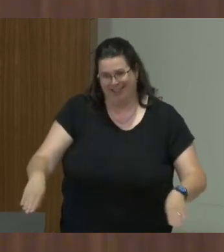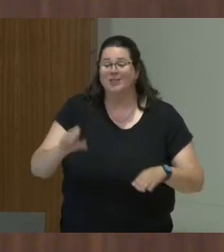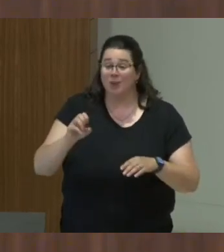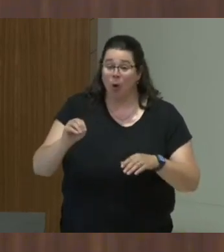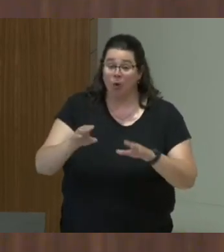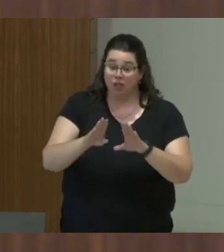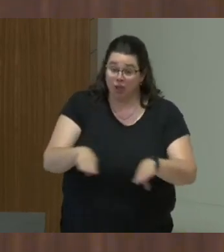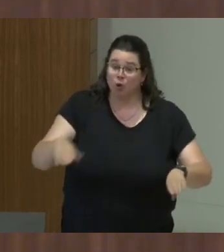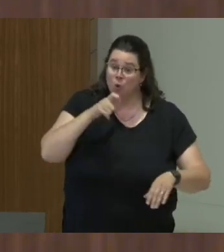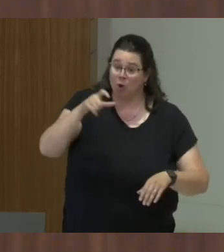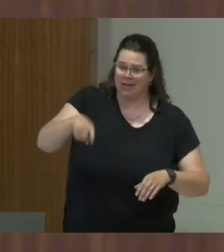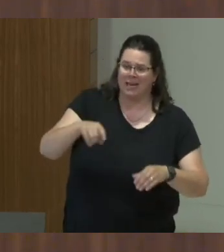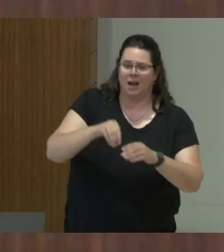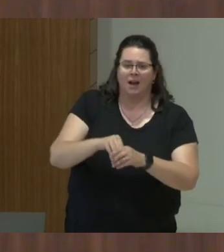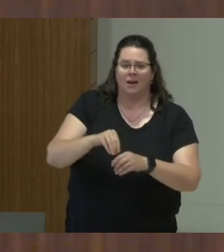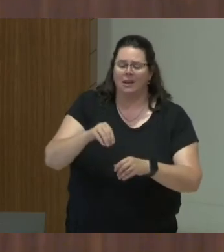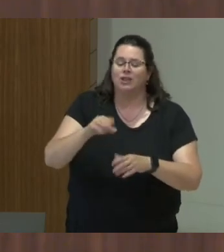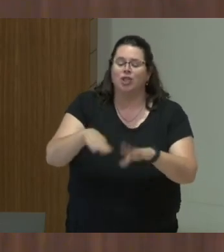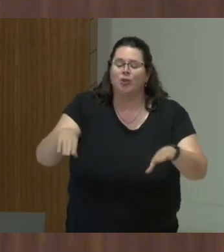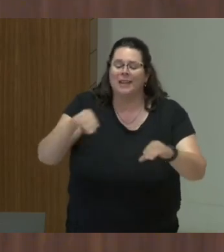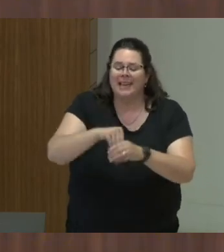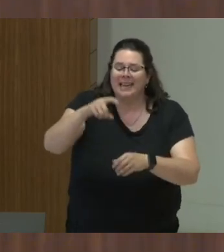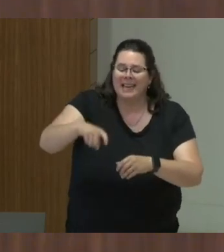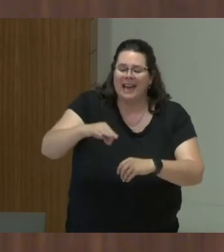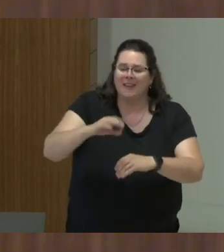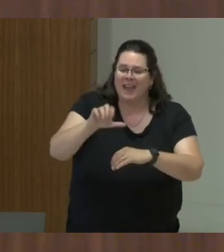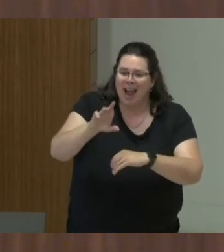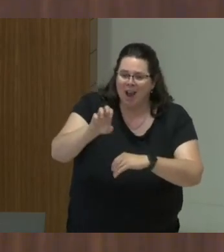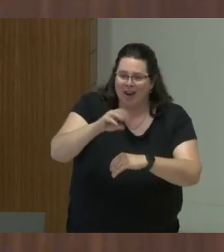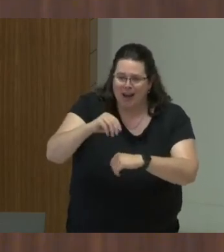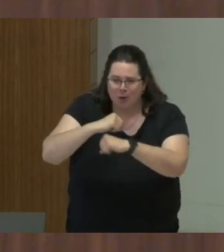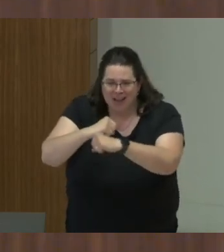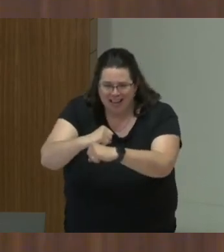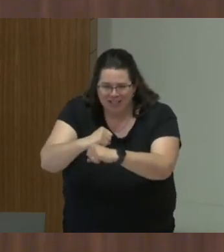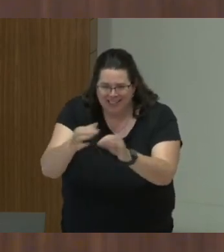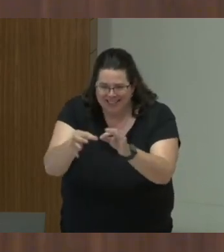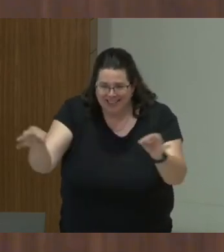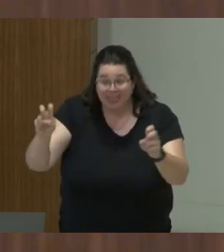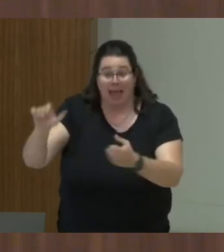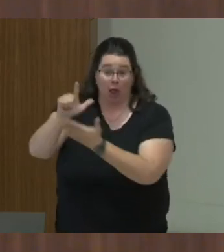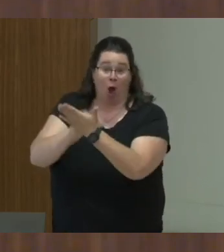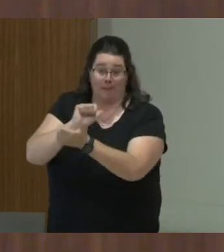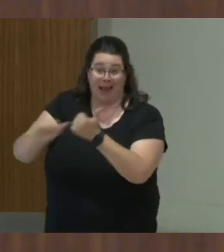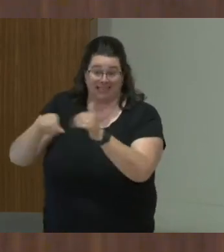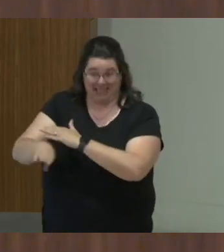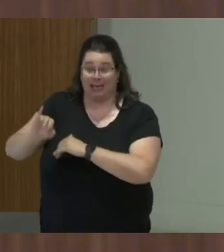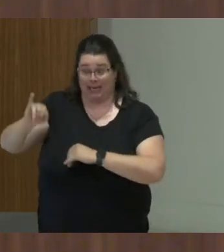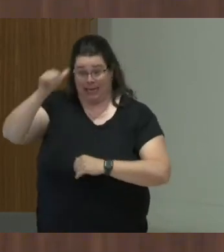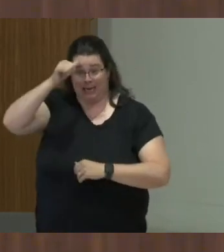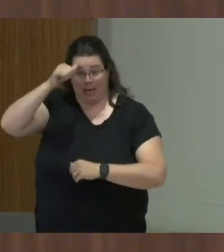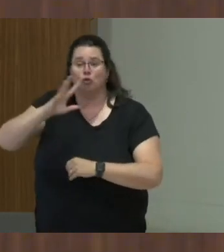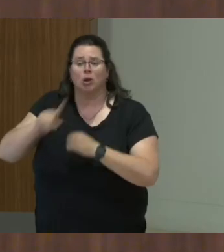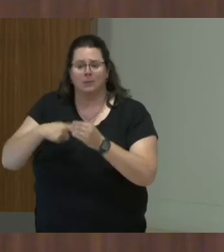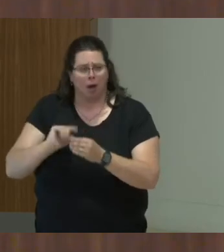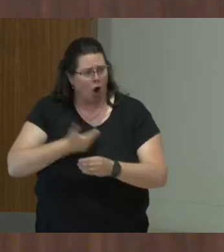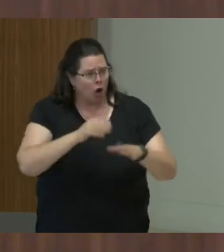need of care and protection, one is called the Juvenile Justice Act of India. It talks about all children who